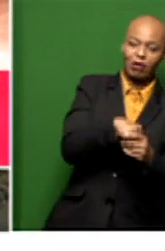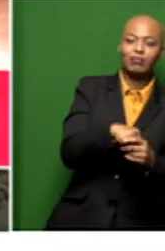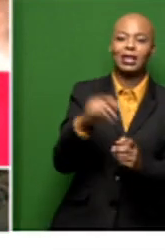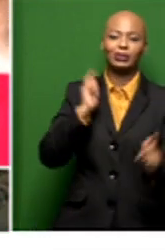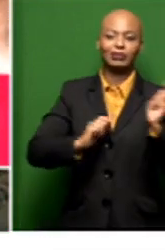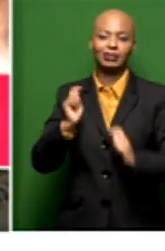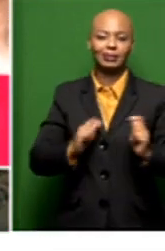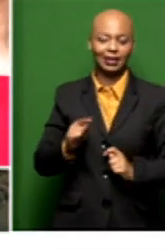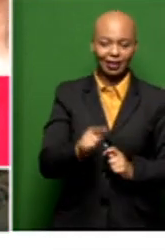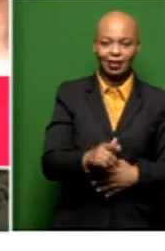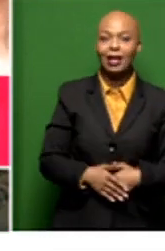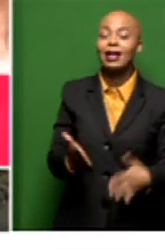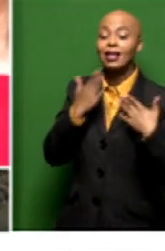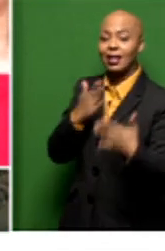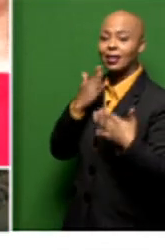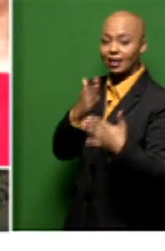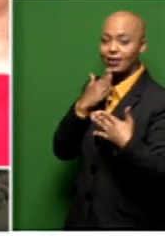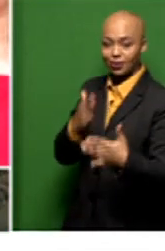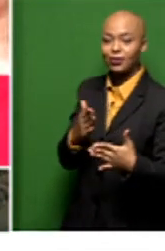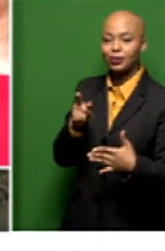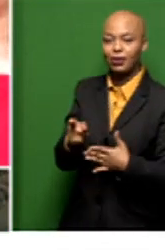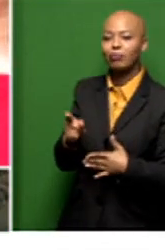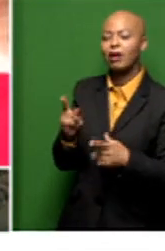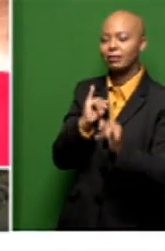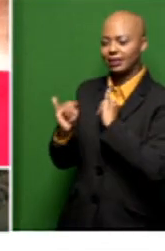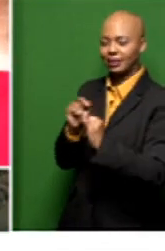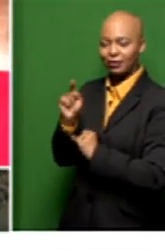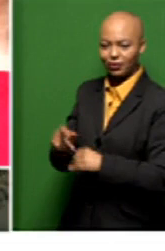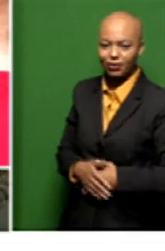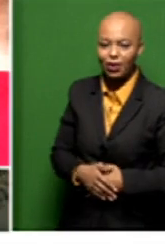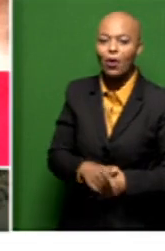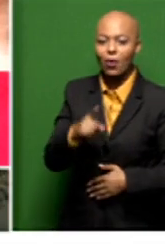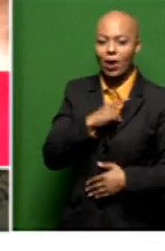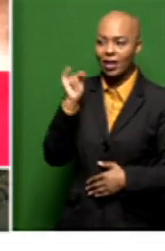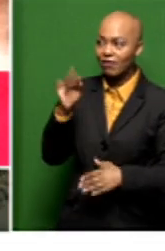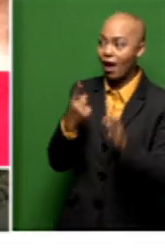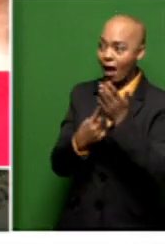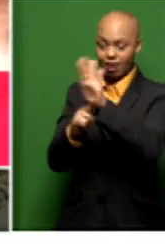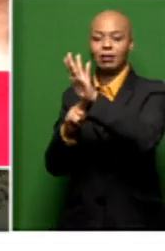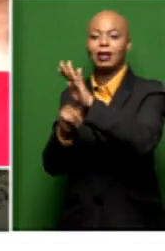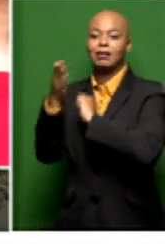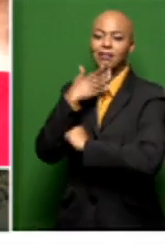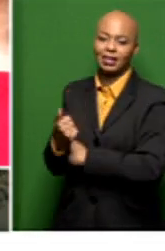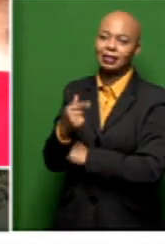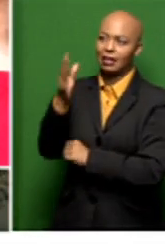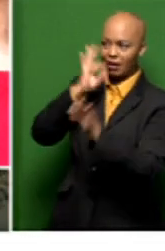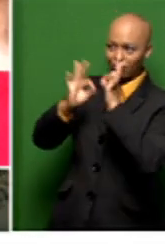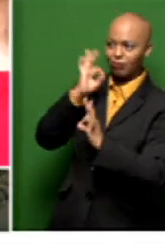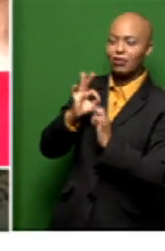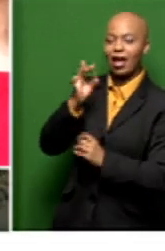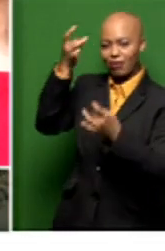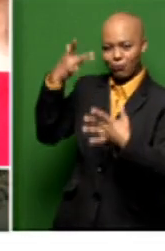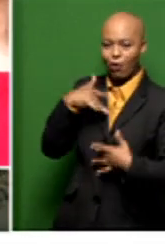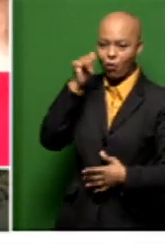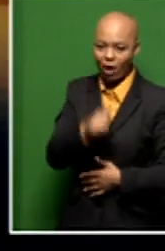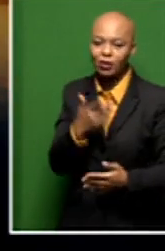son's soccer practice. But thank you so much for talking to us. Let us know when it's all out so we can all watch it. Filmmakers and producers, Nikki and